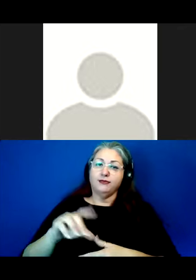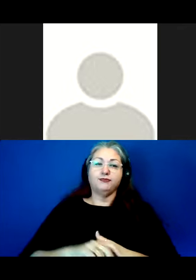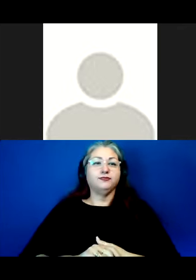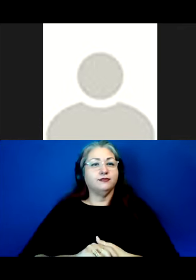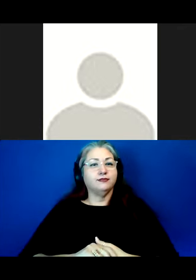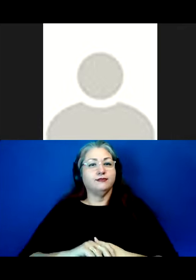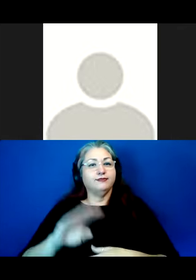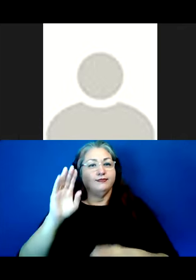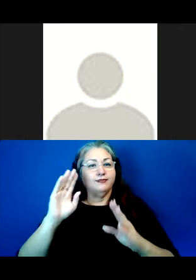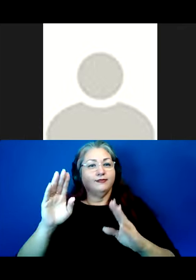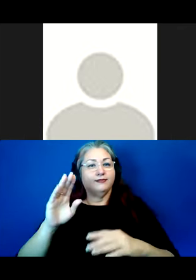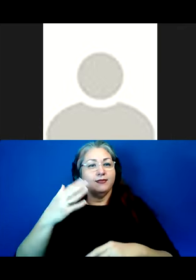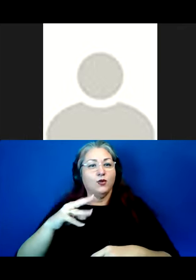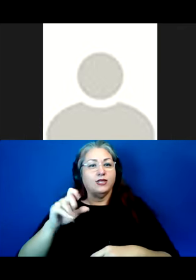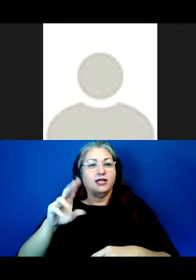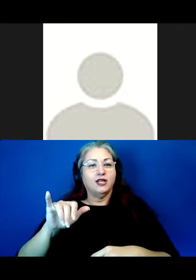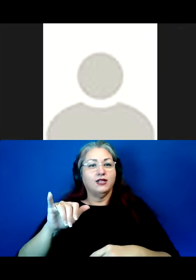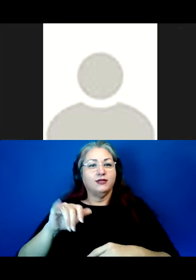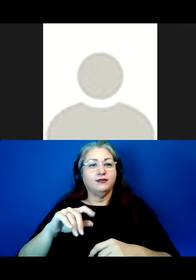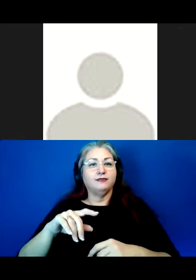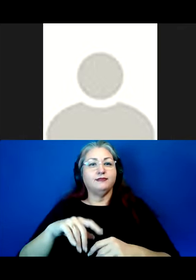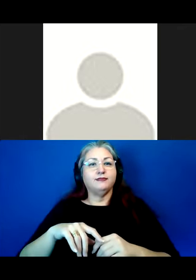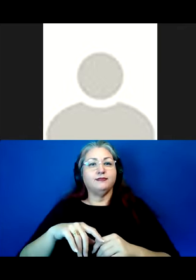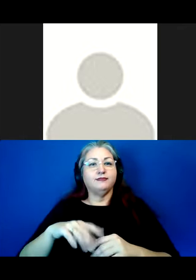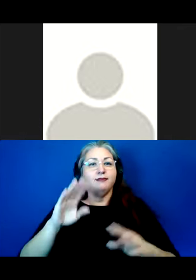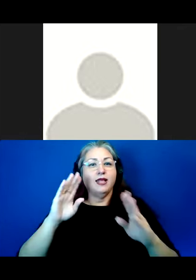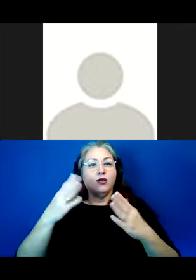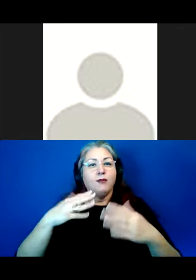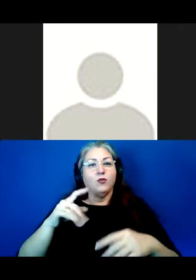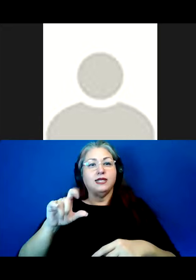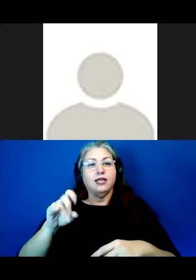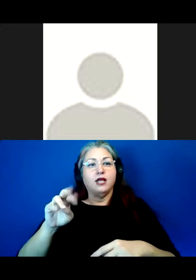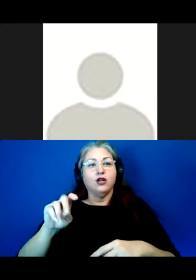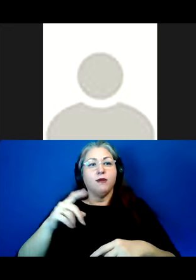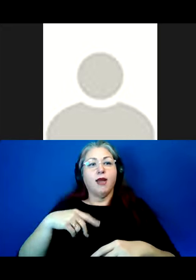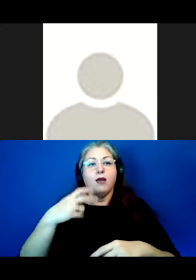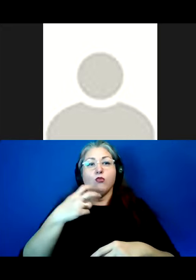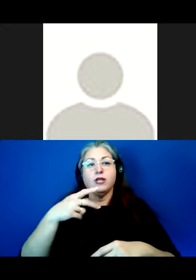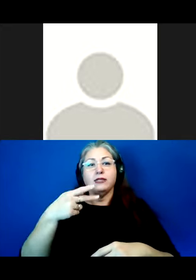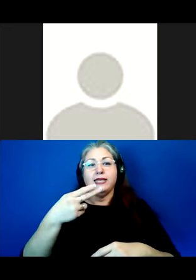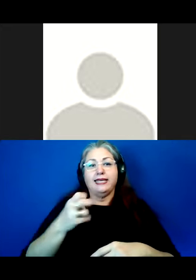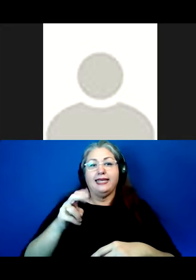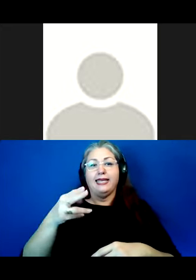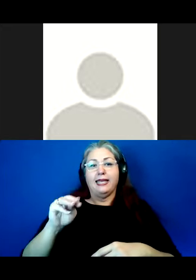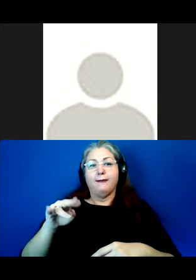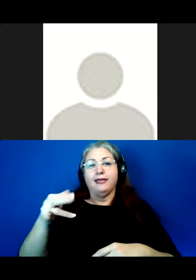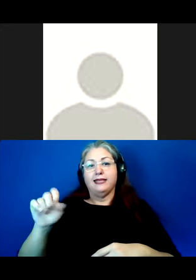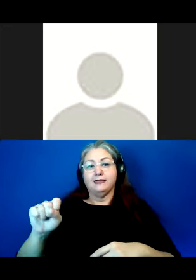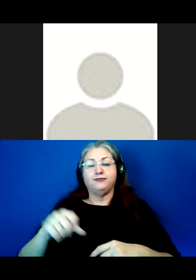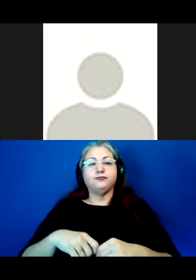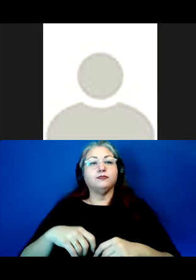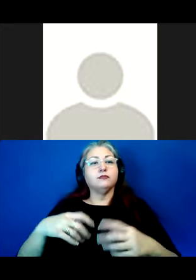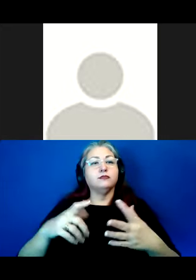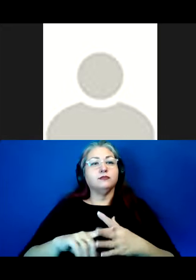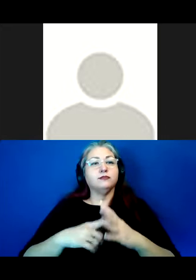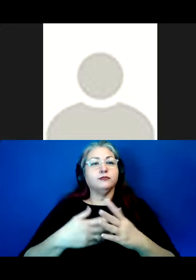Aya, Wesley Leonard, Waynesville-Anna. Hello, I'm Wesley Leonard. My pronouns are he, him, and his. I want to